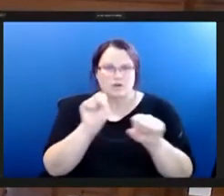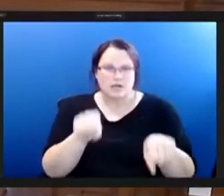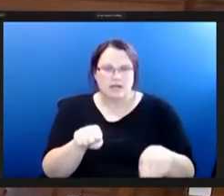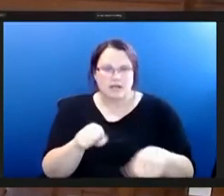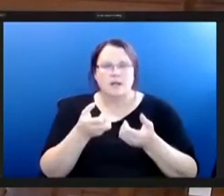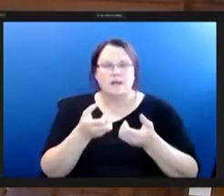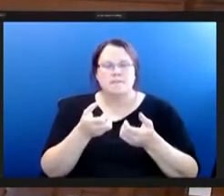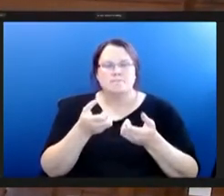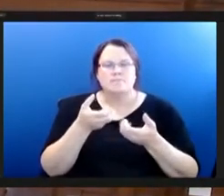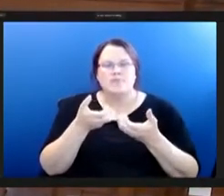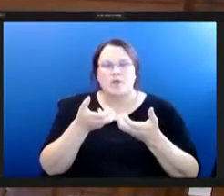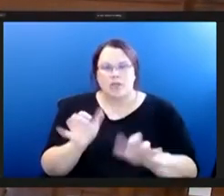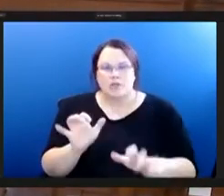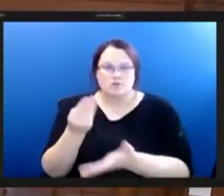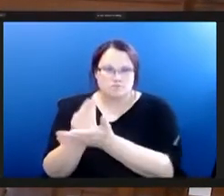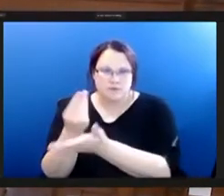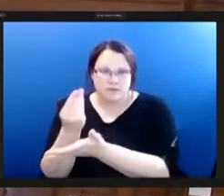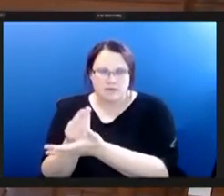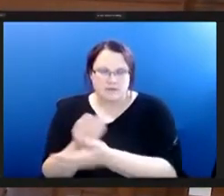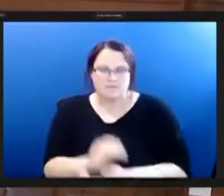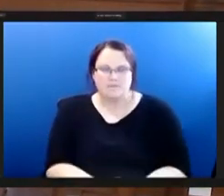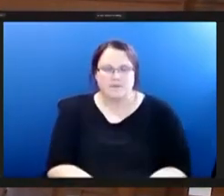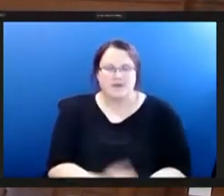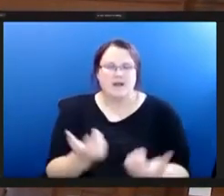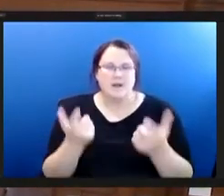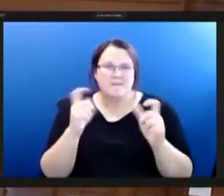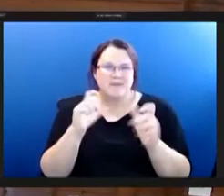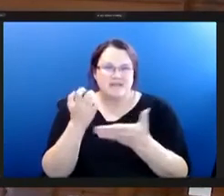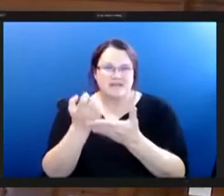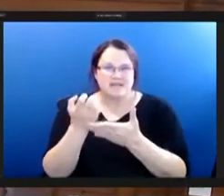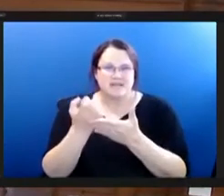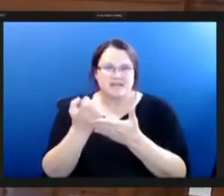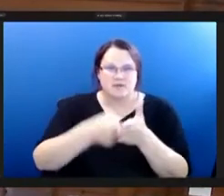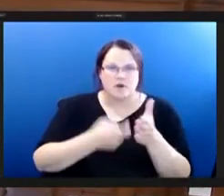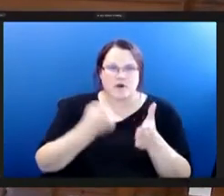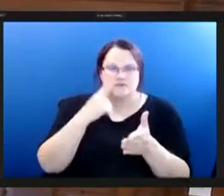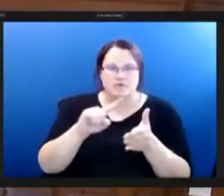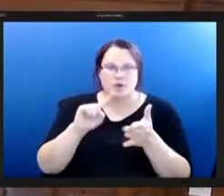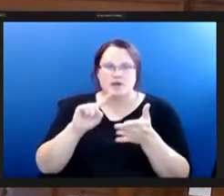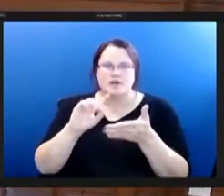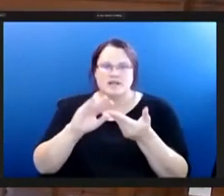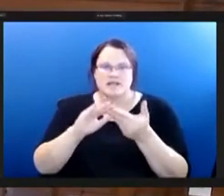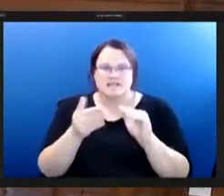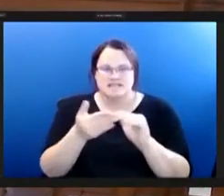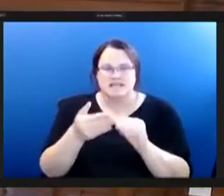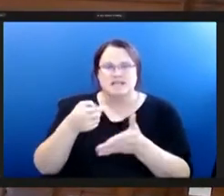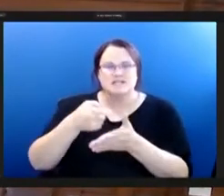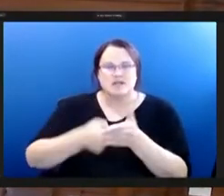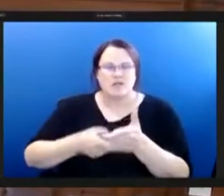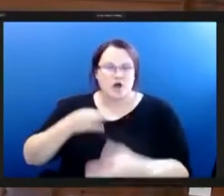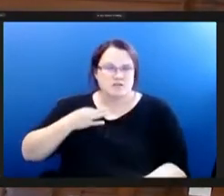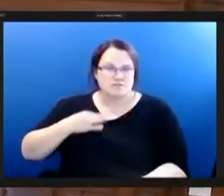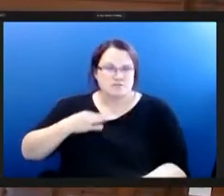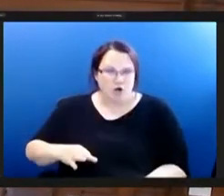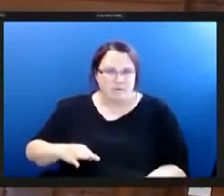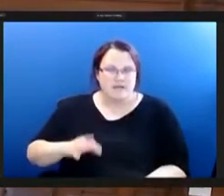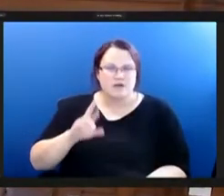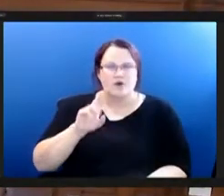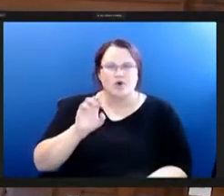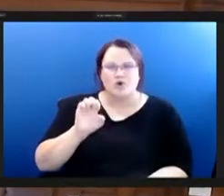wages all of that is a huge economic cost for the city lost wages and lost profit means lost revenue it's an extra